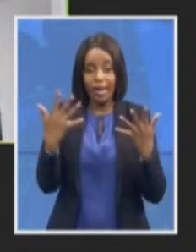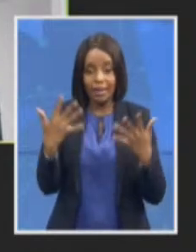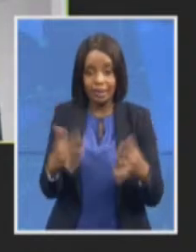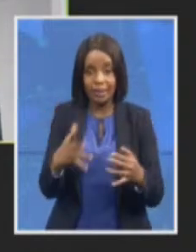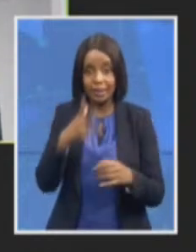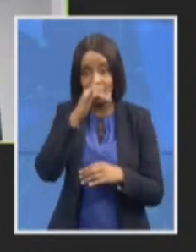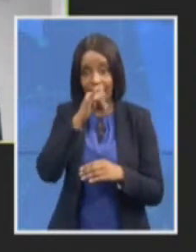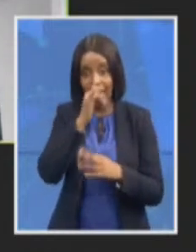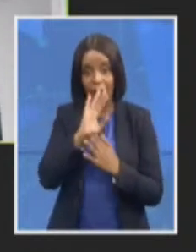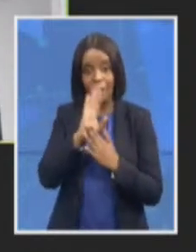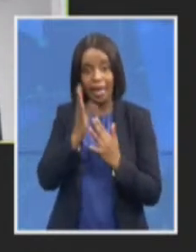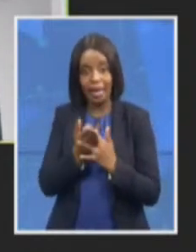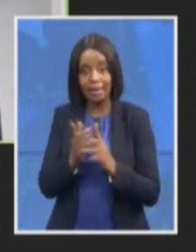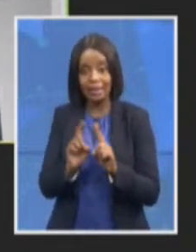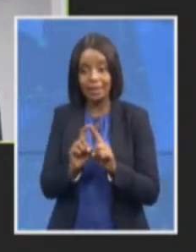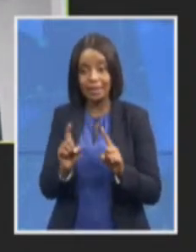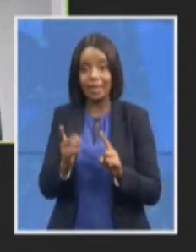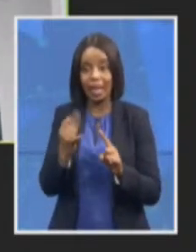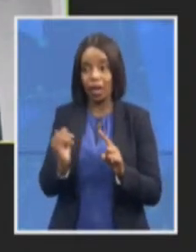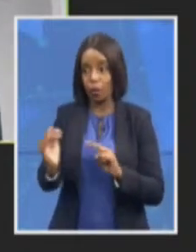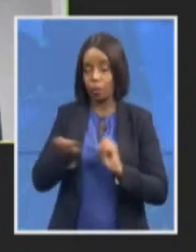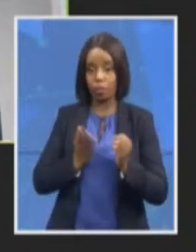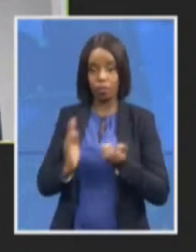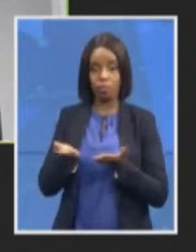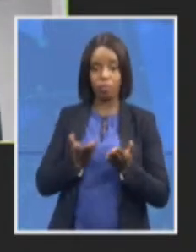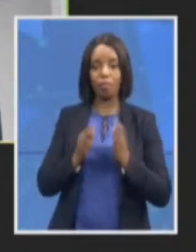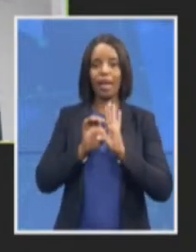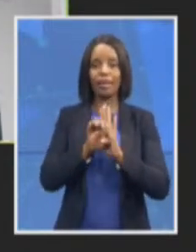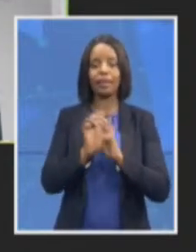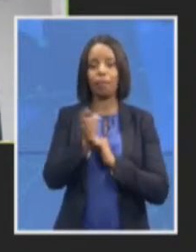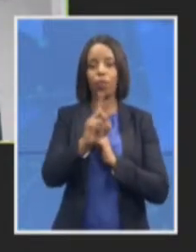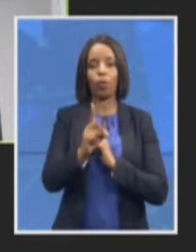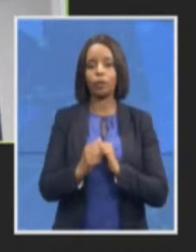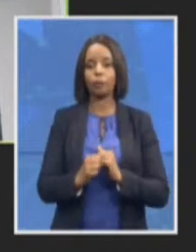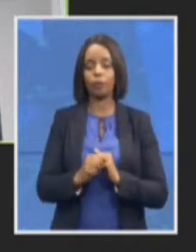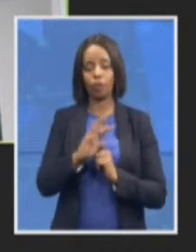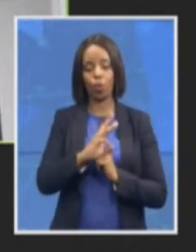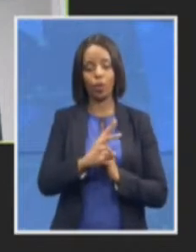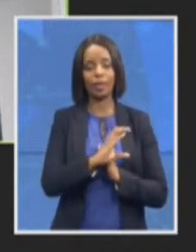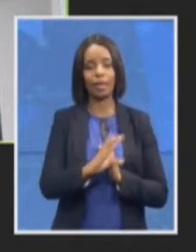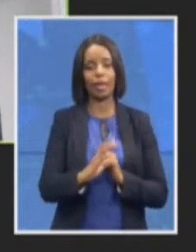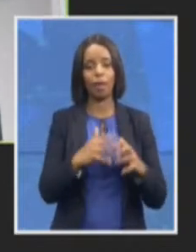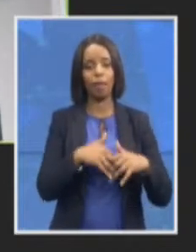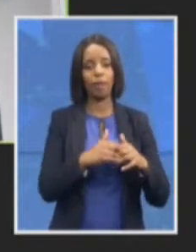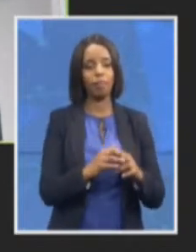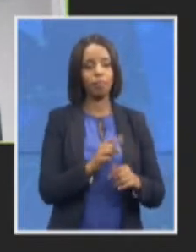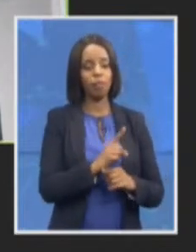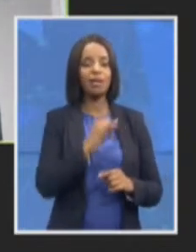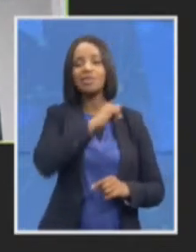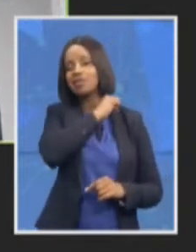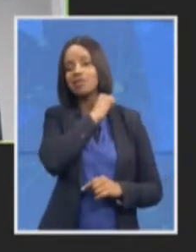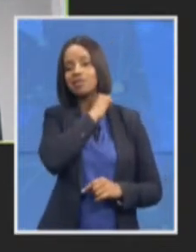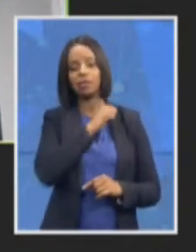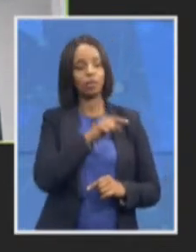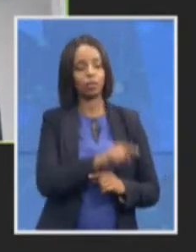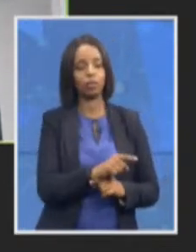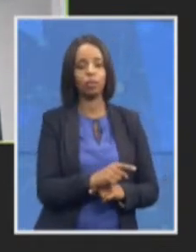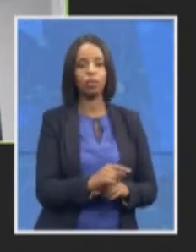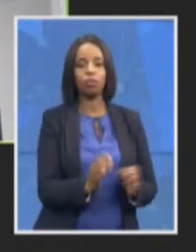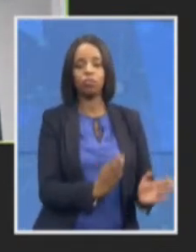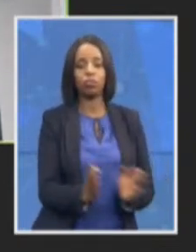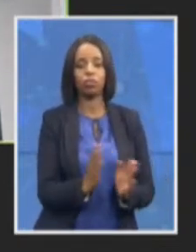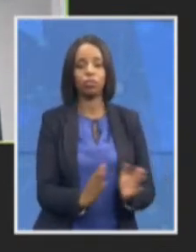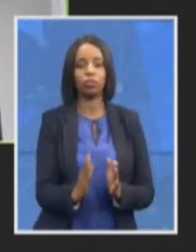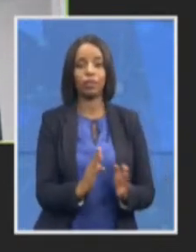addressing gang violence in the Western Cape with significant arrests and prosecutions that are proceeding the reality is that